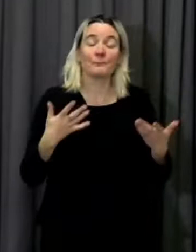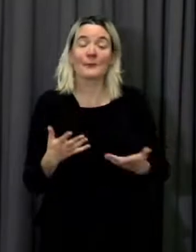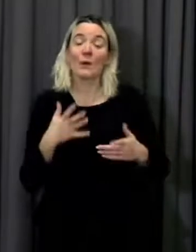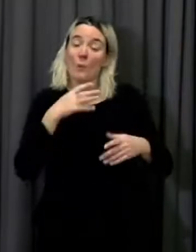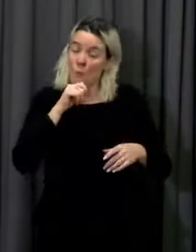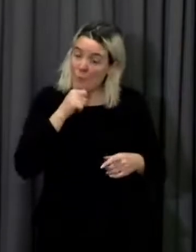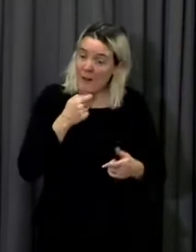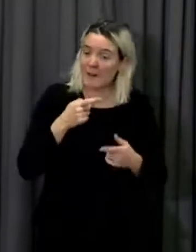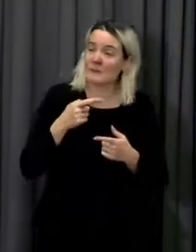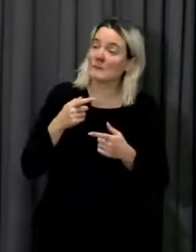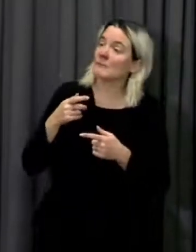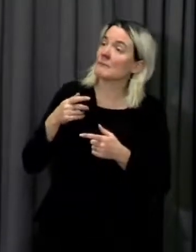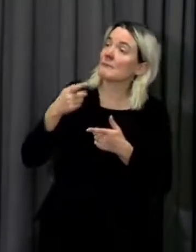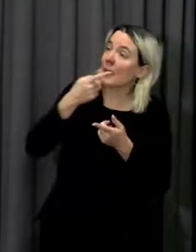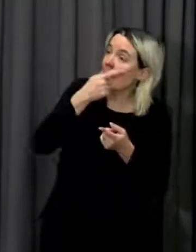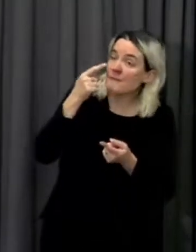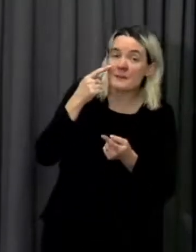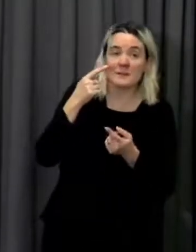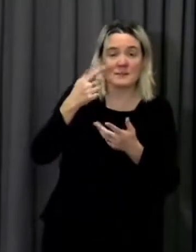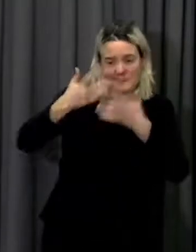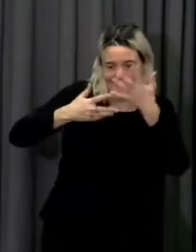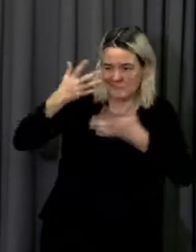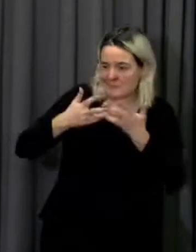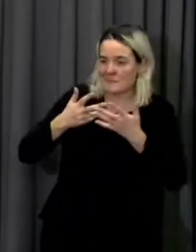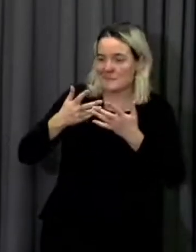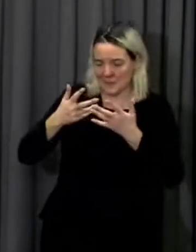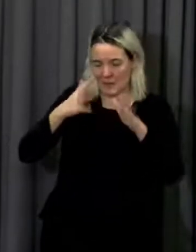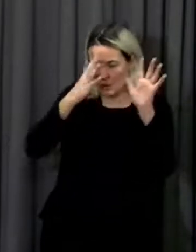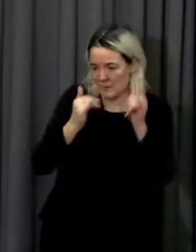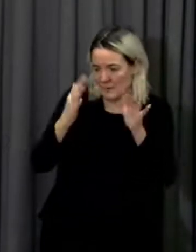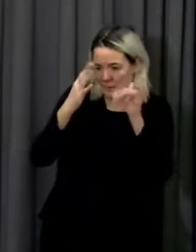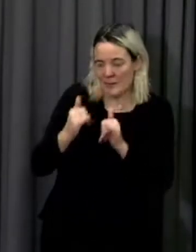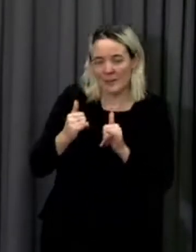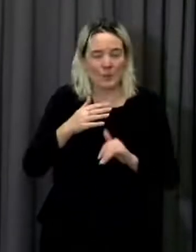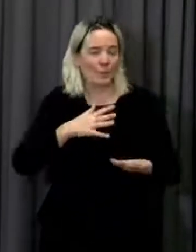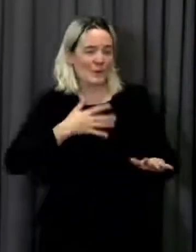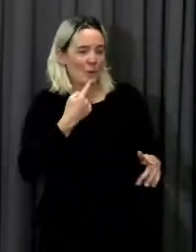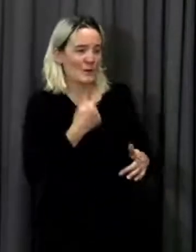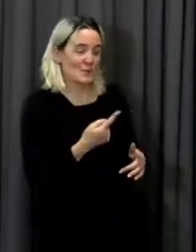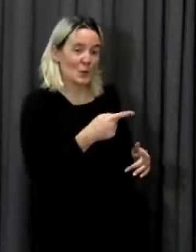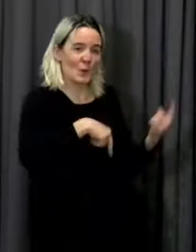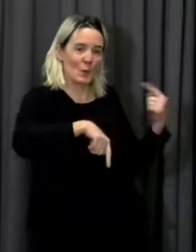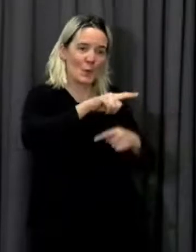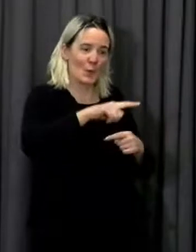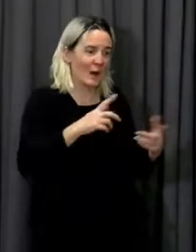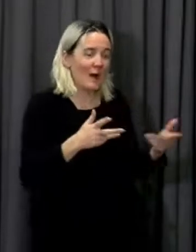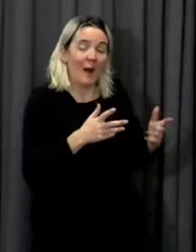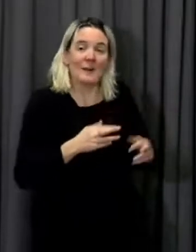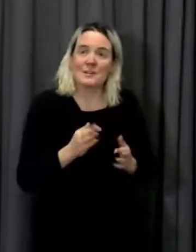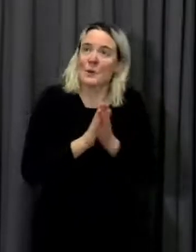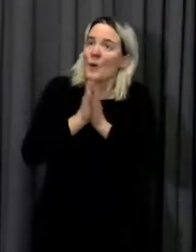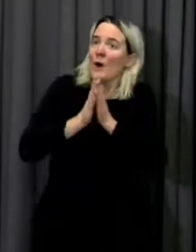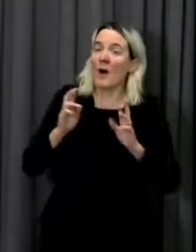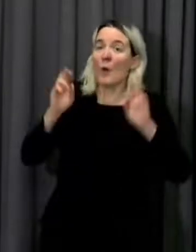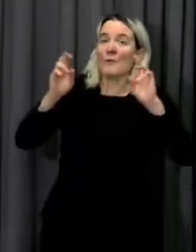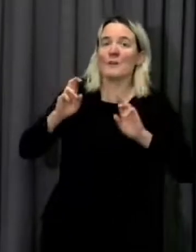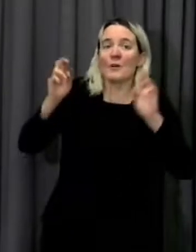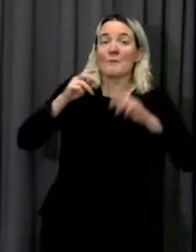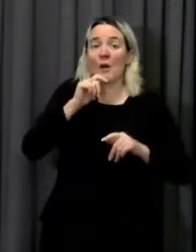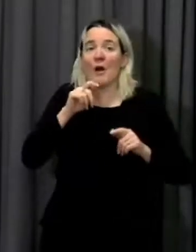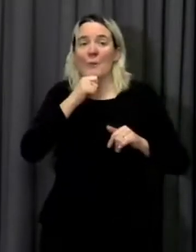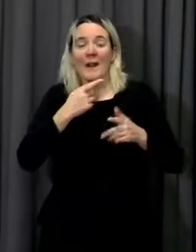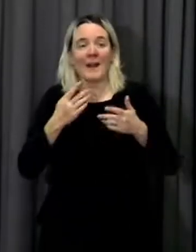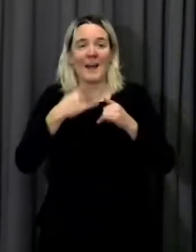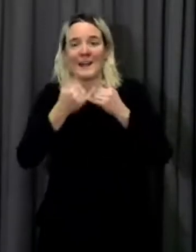and the last thing we want to do is to raise people's expectations just to dash them we're not going to be doing that we're going to be sticking